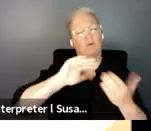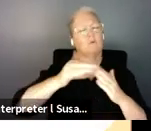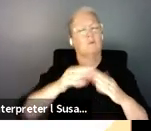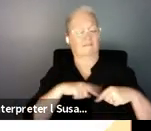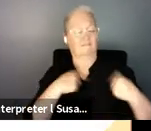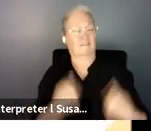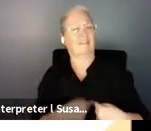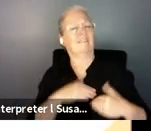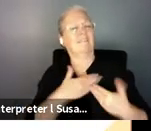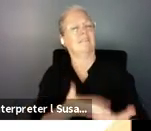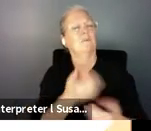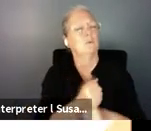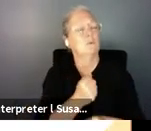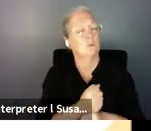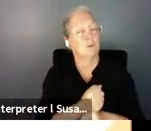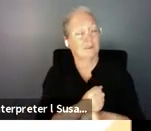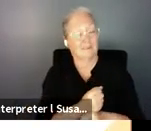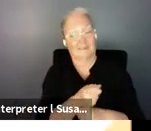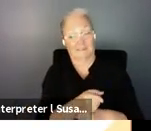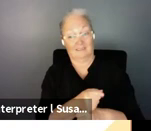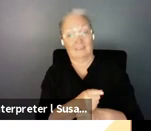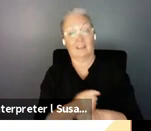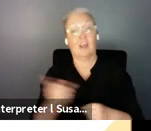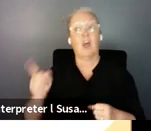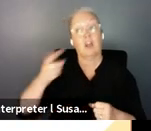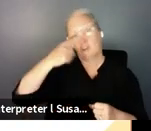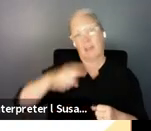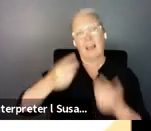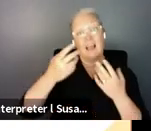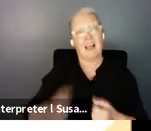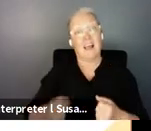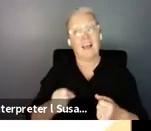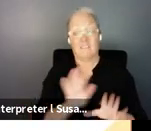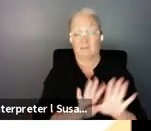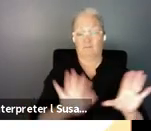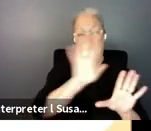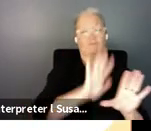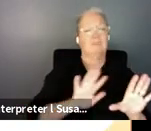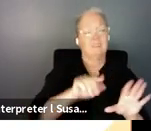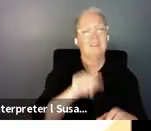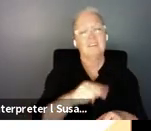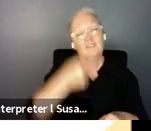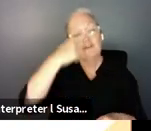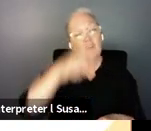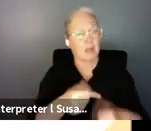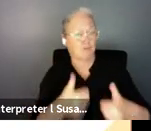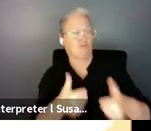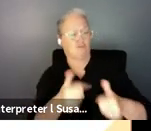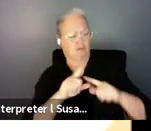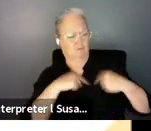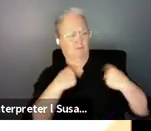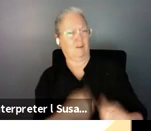has built quite a good community volunteer system nationwide and because this system had already existed